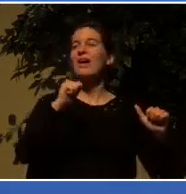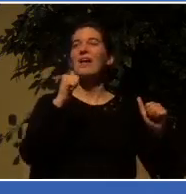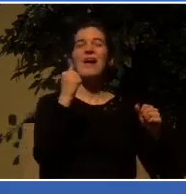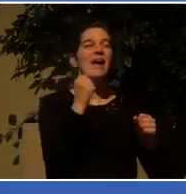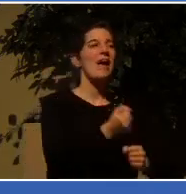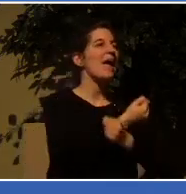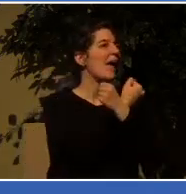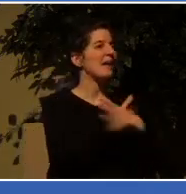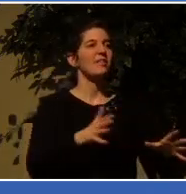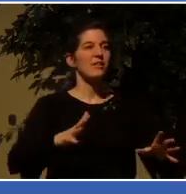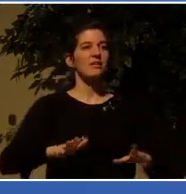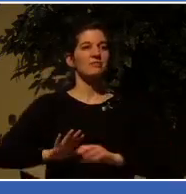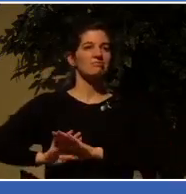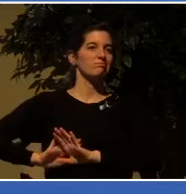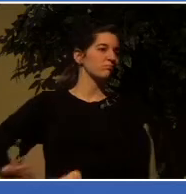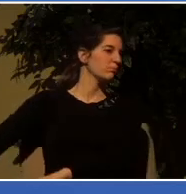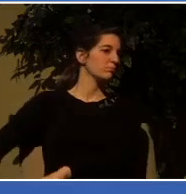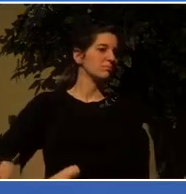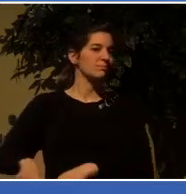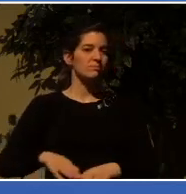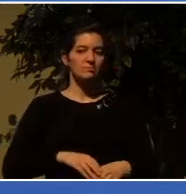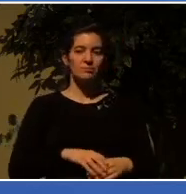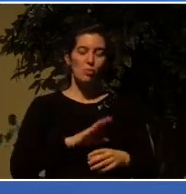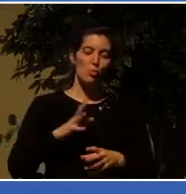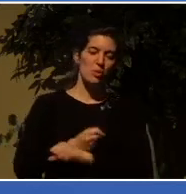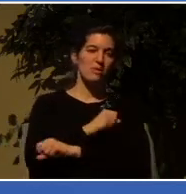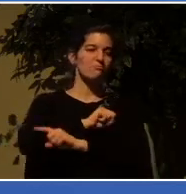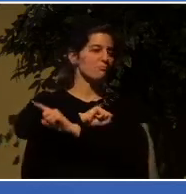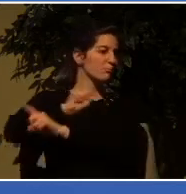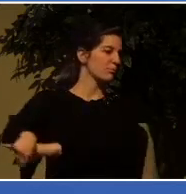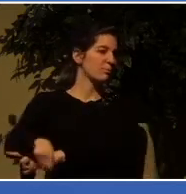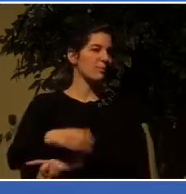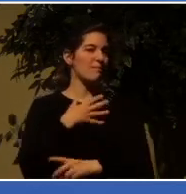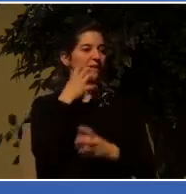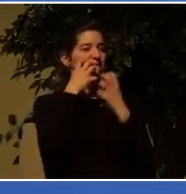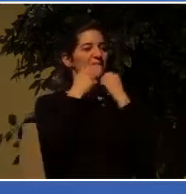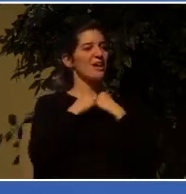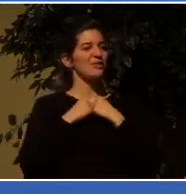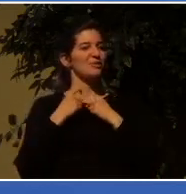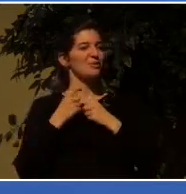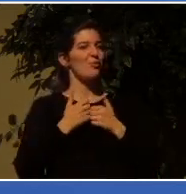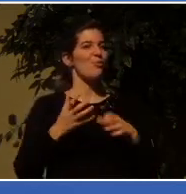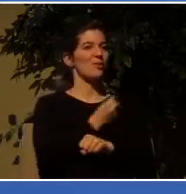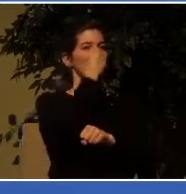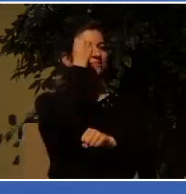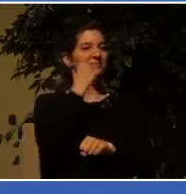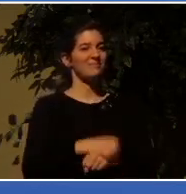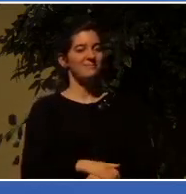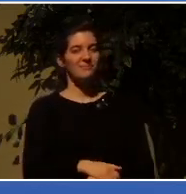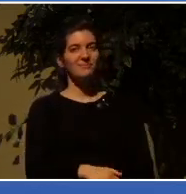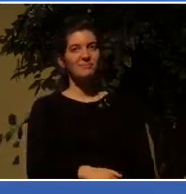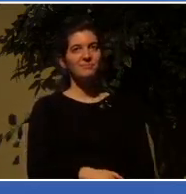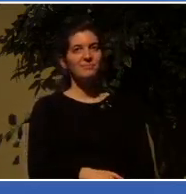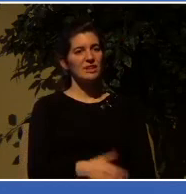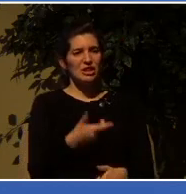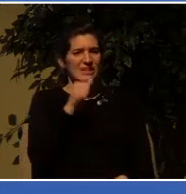that my values will dominate. Peace in the news, just yesterday's newspaper